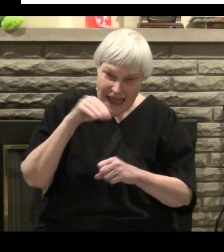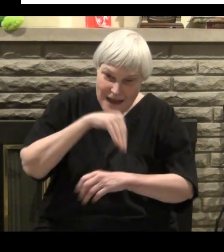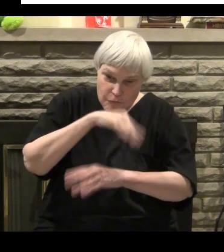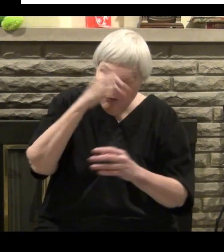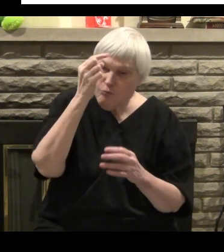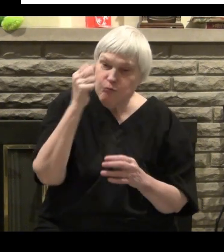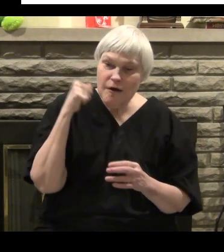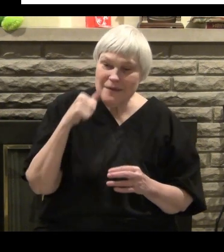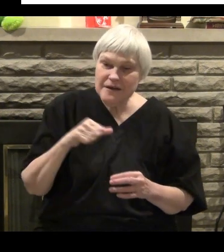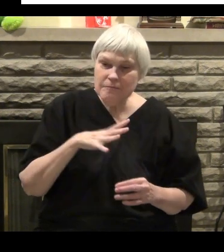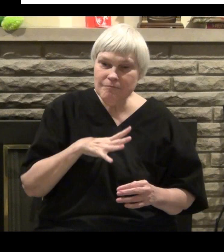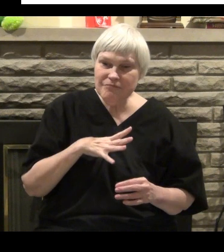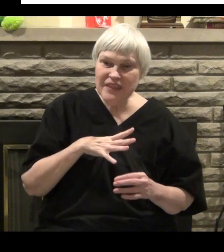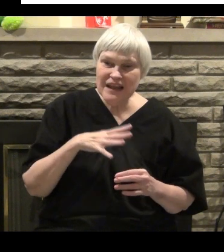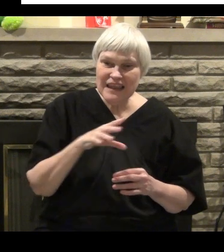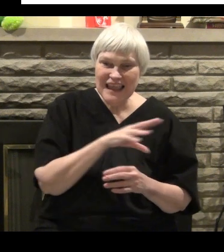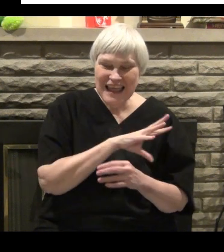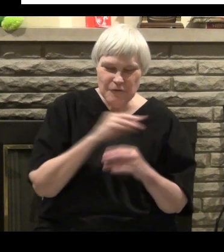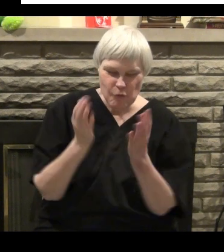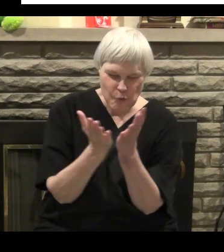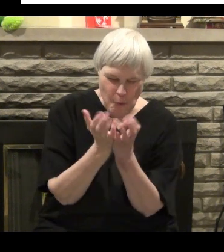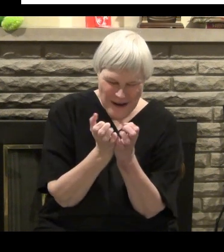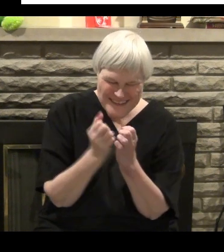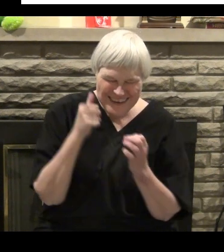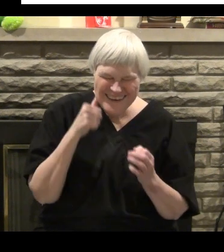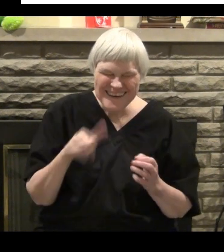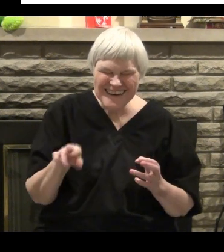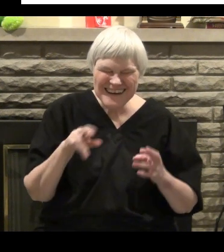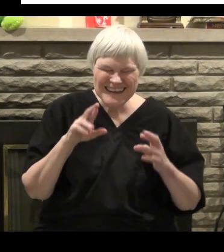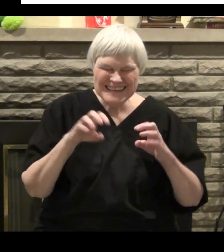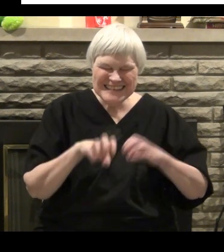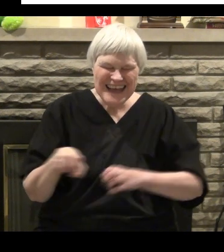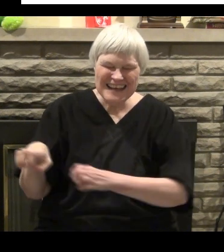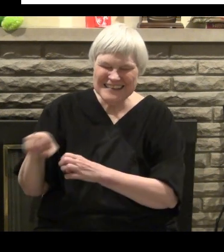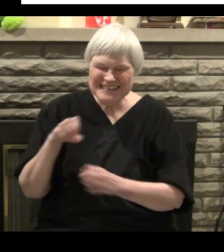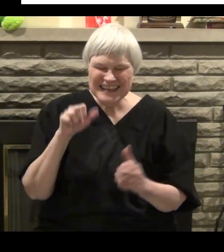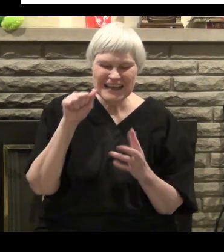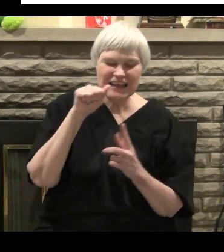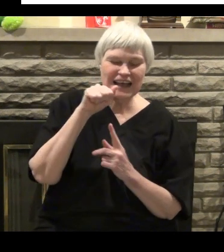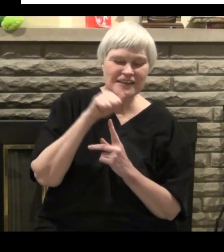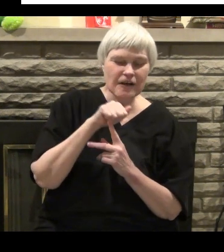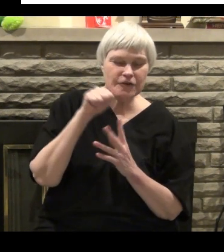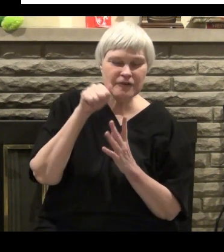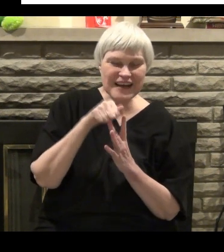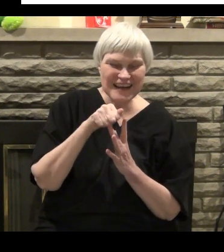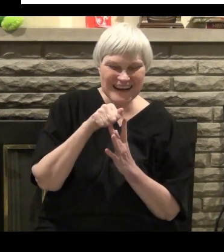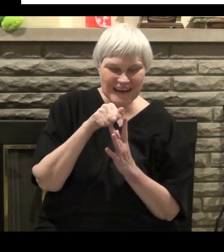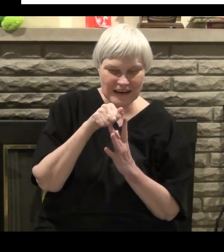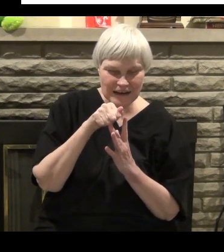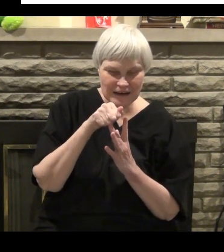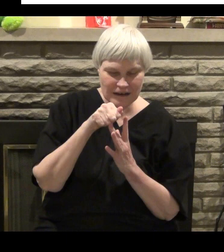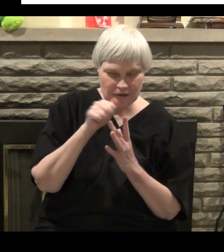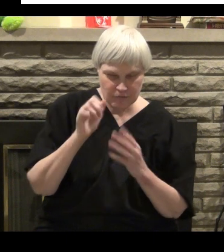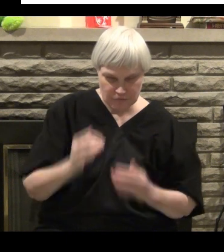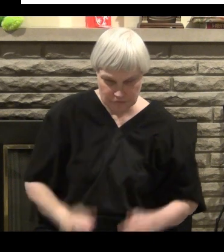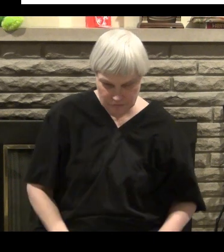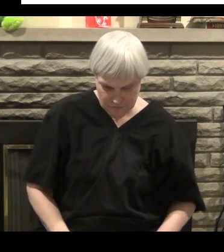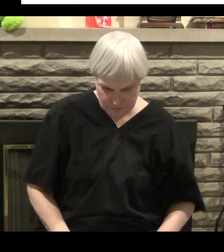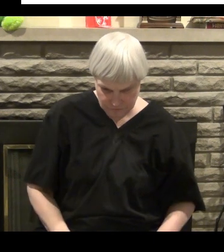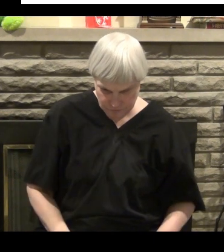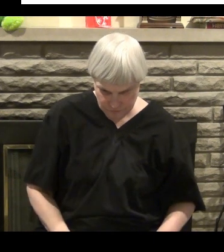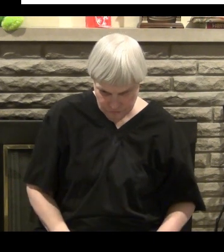already committed adultery with her in his heart. And there was that word adultery. And I'm thinking, oh boy.